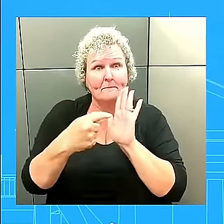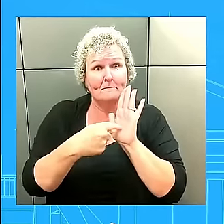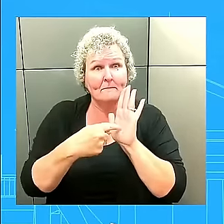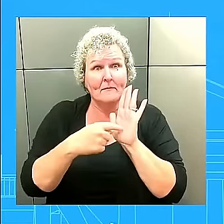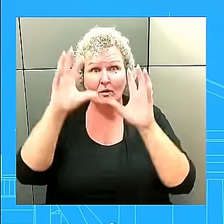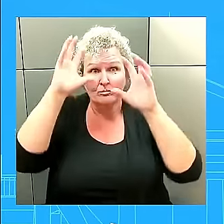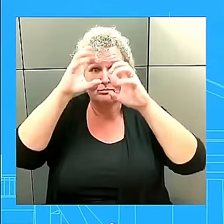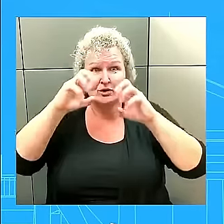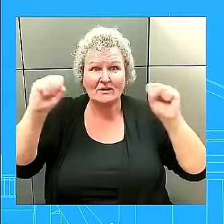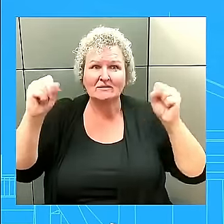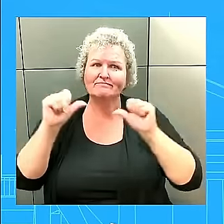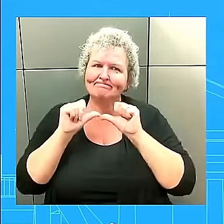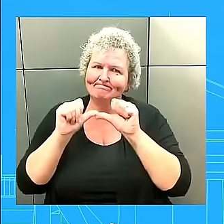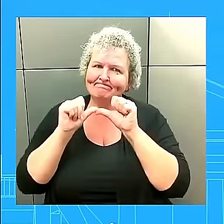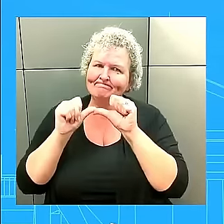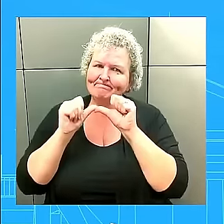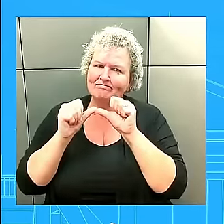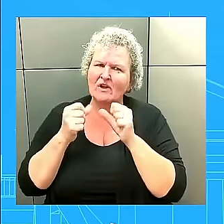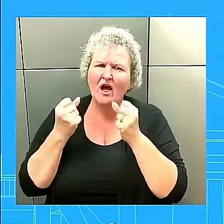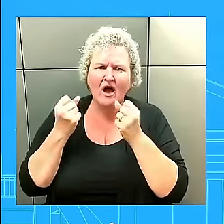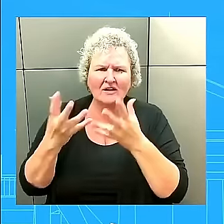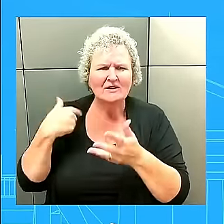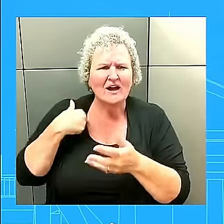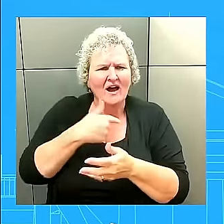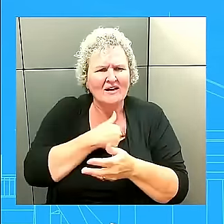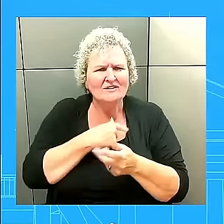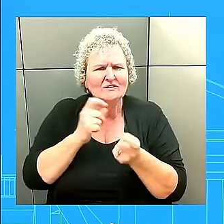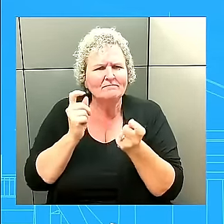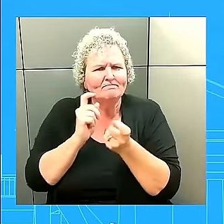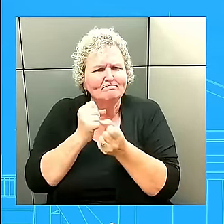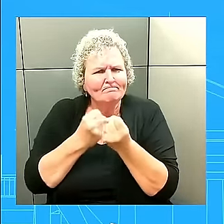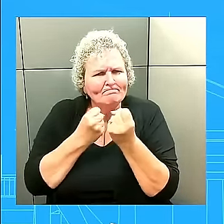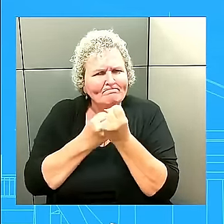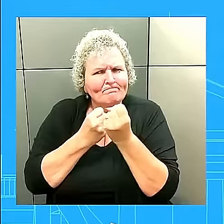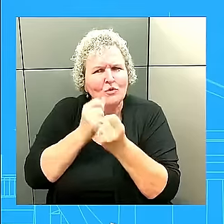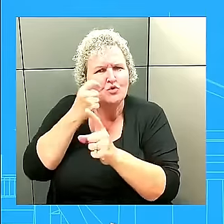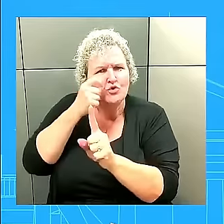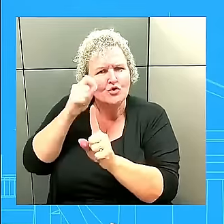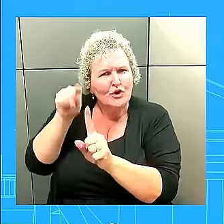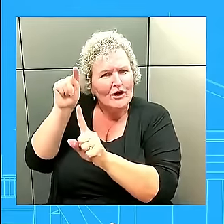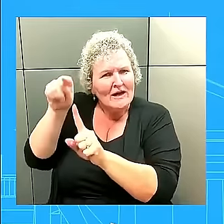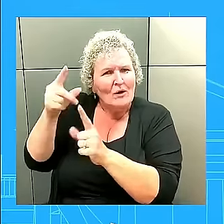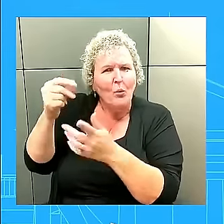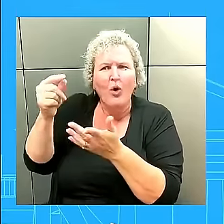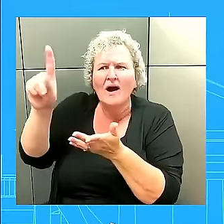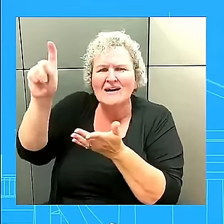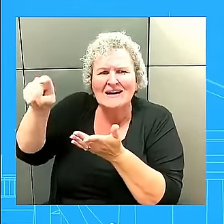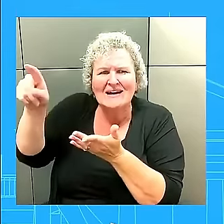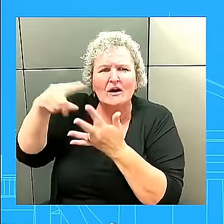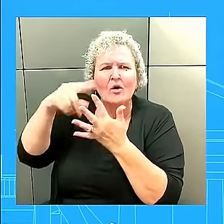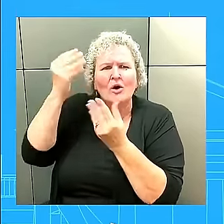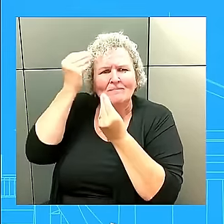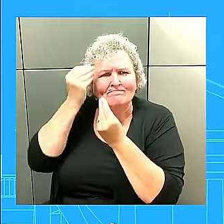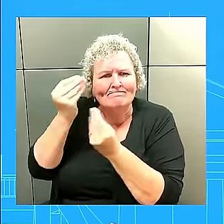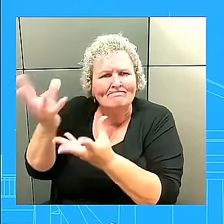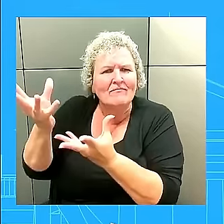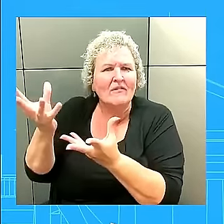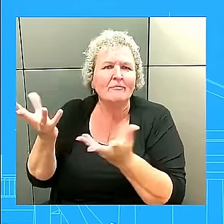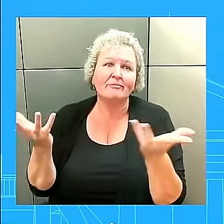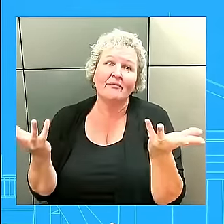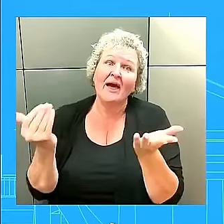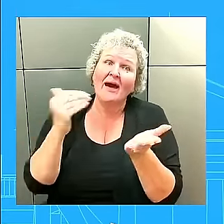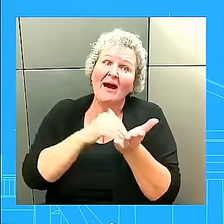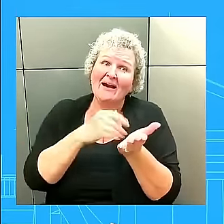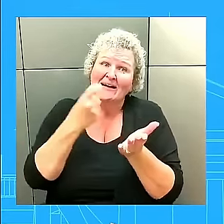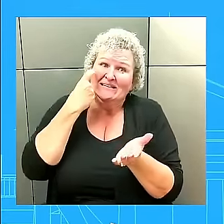direct contact with our Ukrainian counterparts. We're talking to them about what they need. As I said, we've just announced $800 million more, and